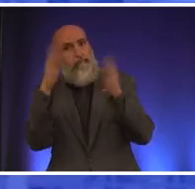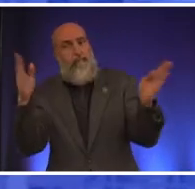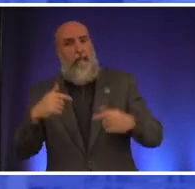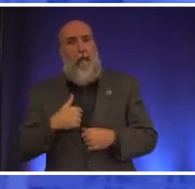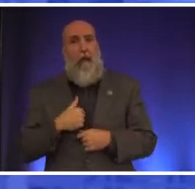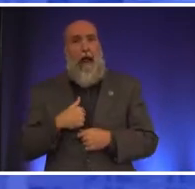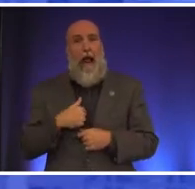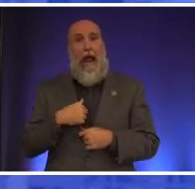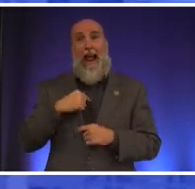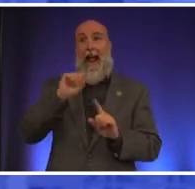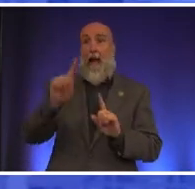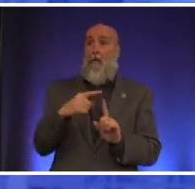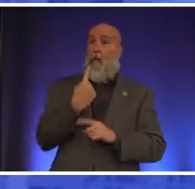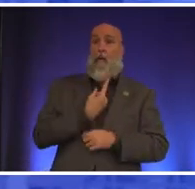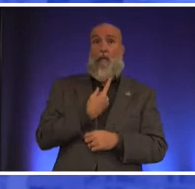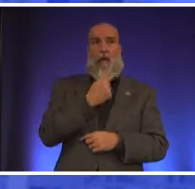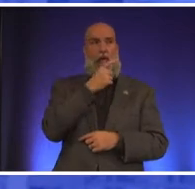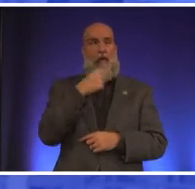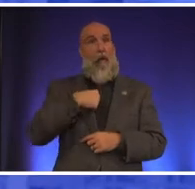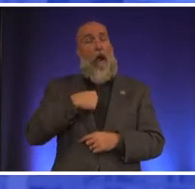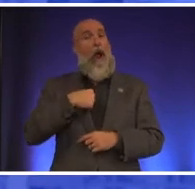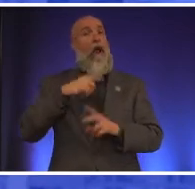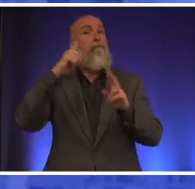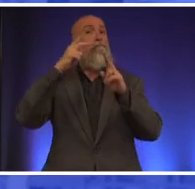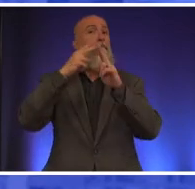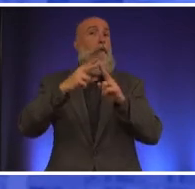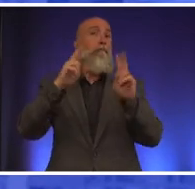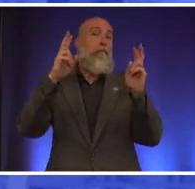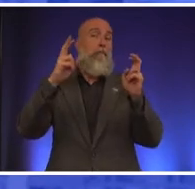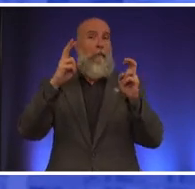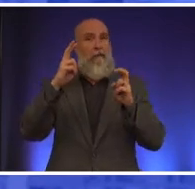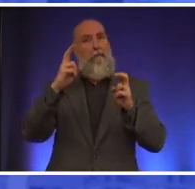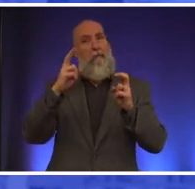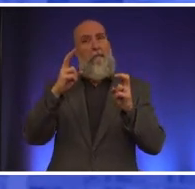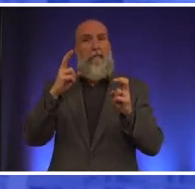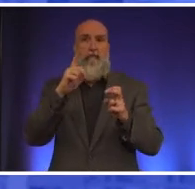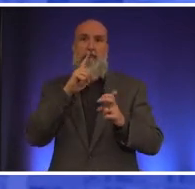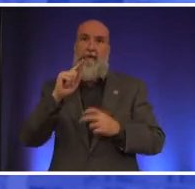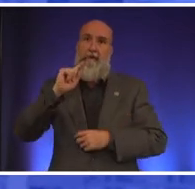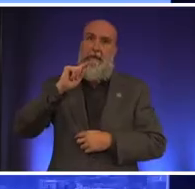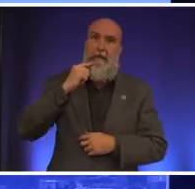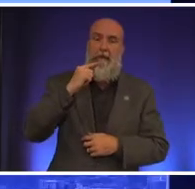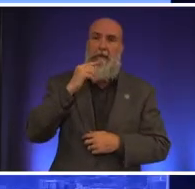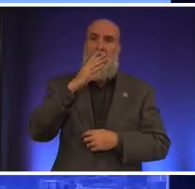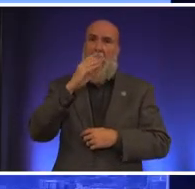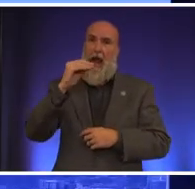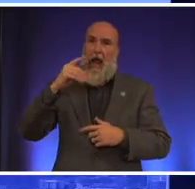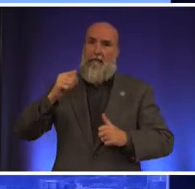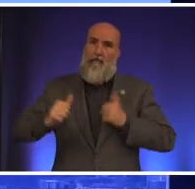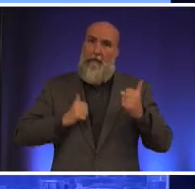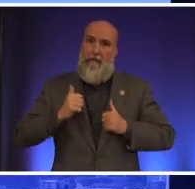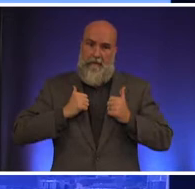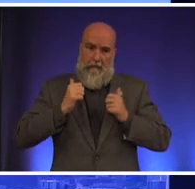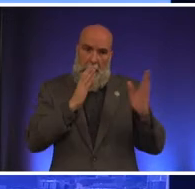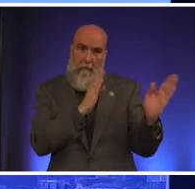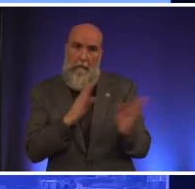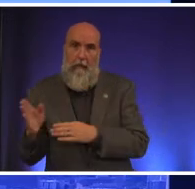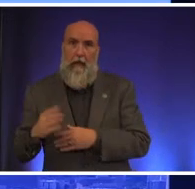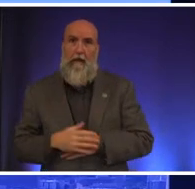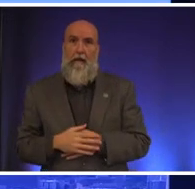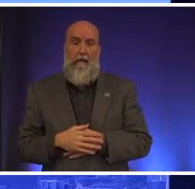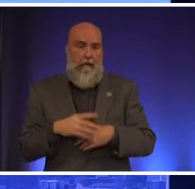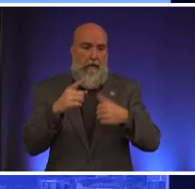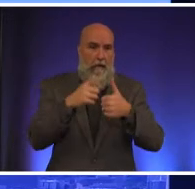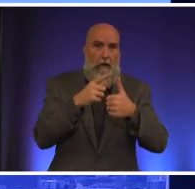with what i call a bold and progressive plan to say that what was um what was a school what was a